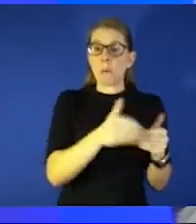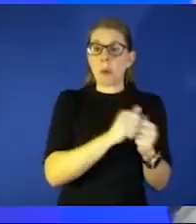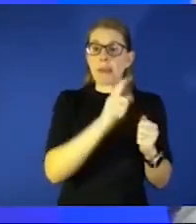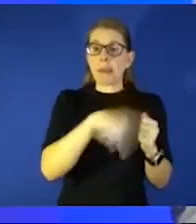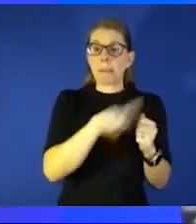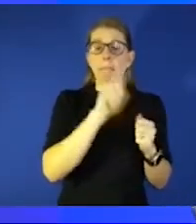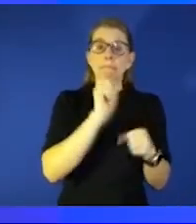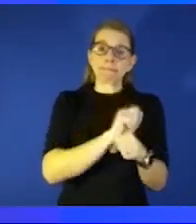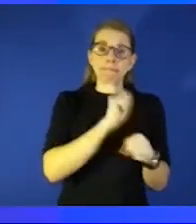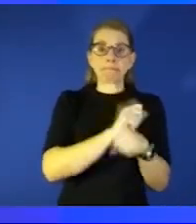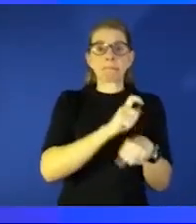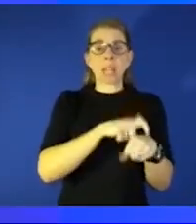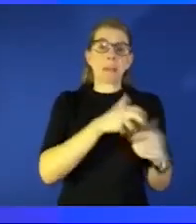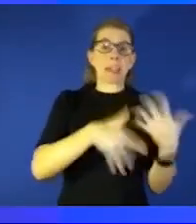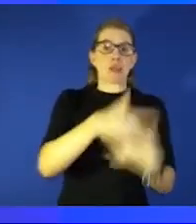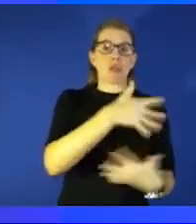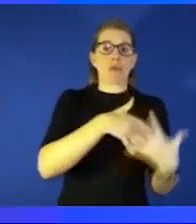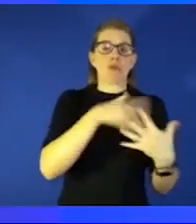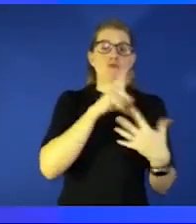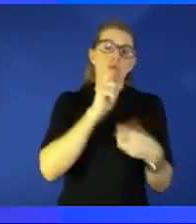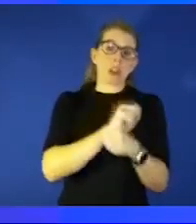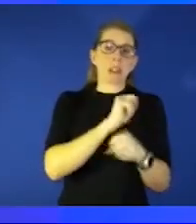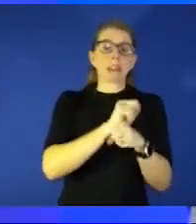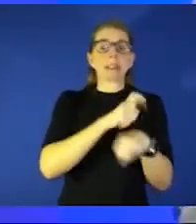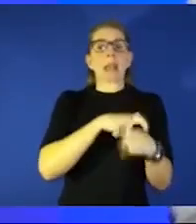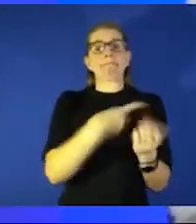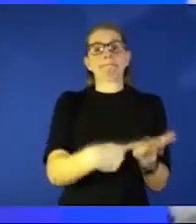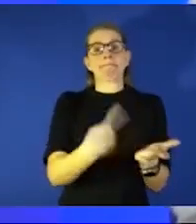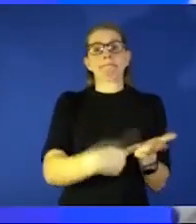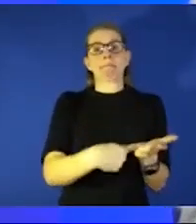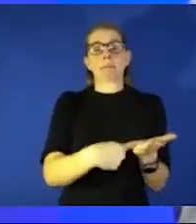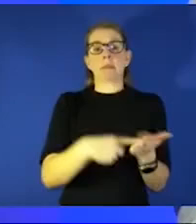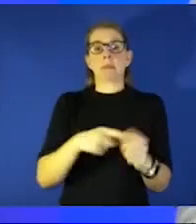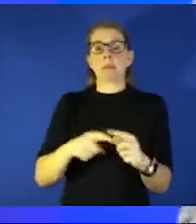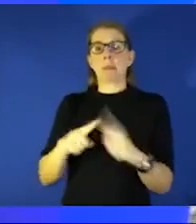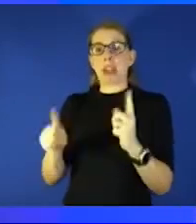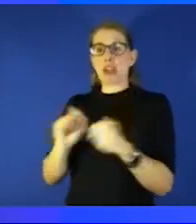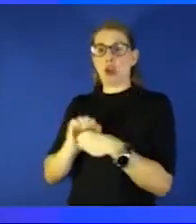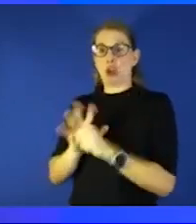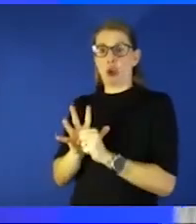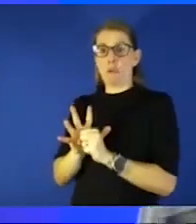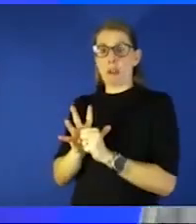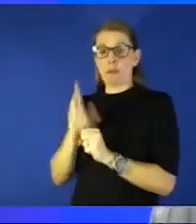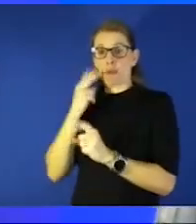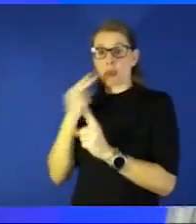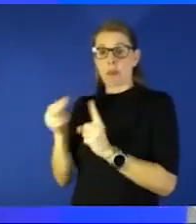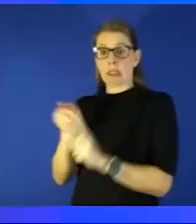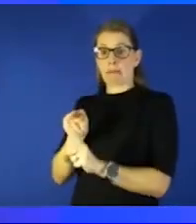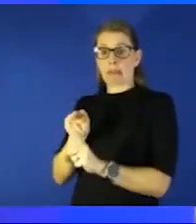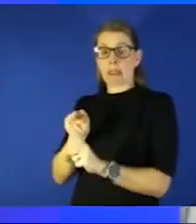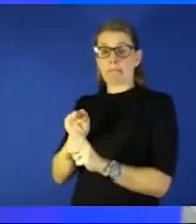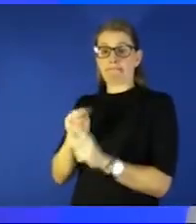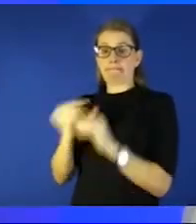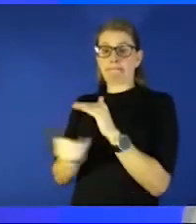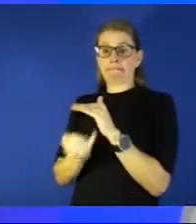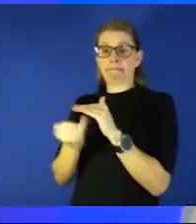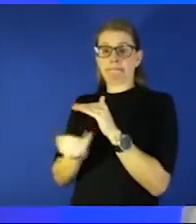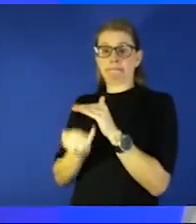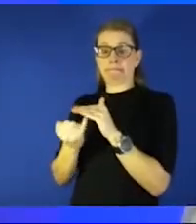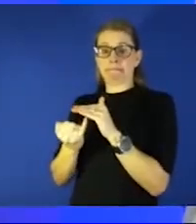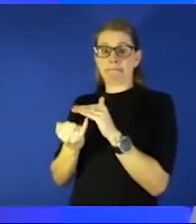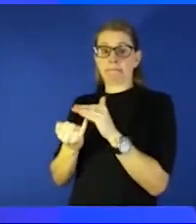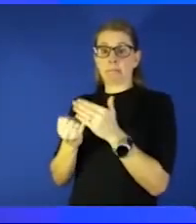interaction it's real-time discussion but from the COVID perspective it's isolation it's closed